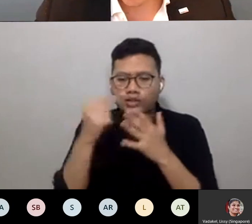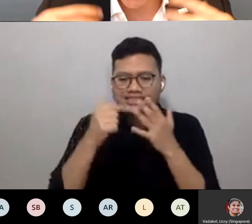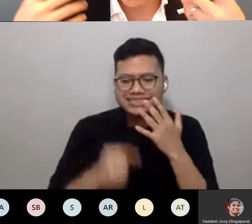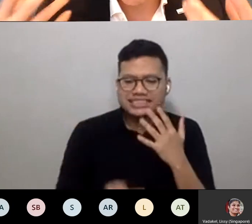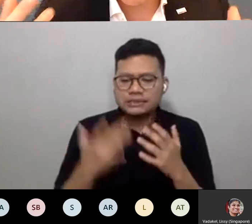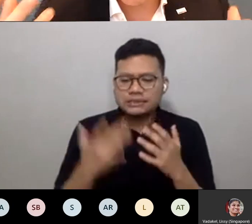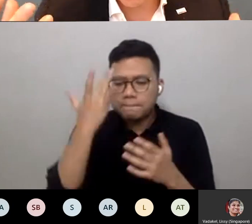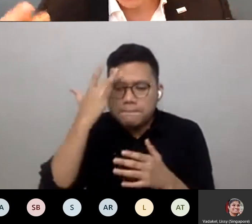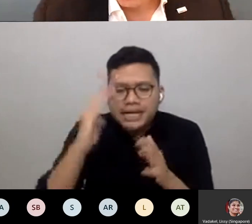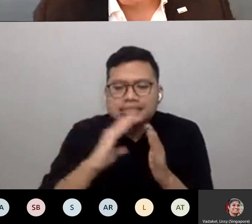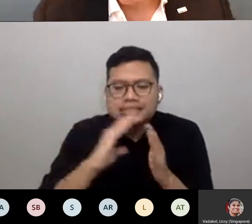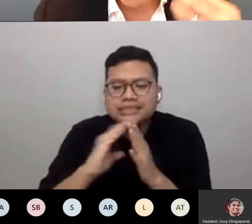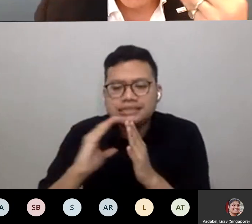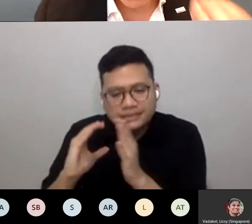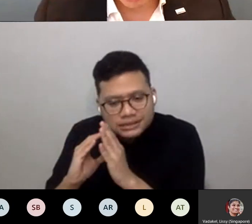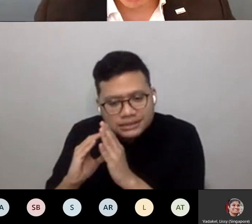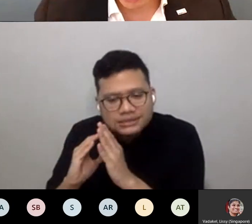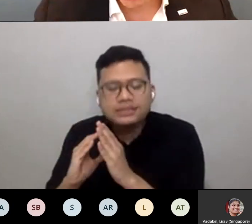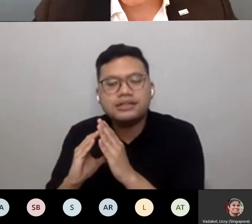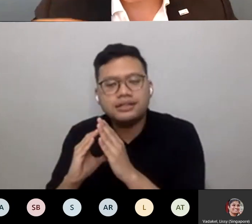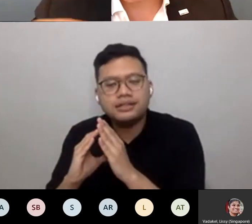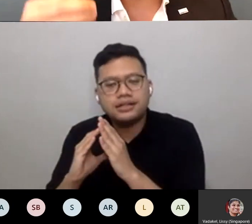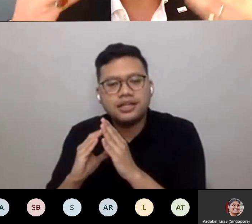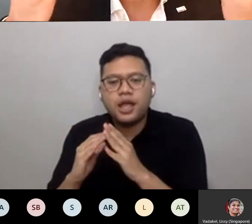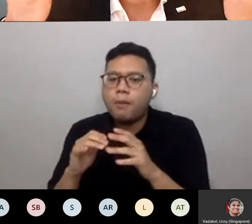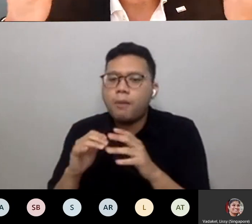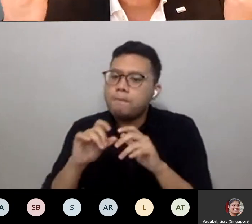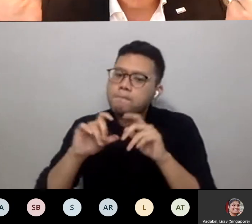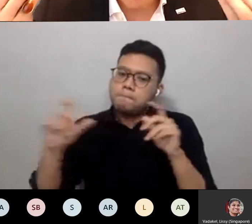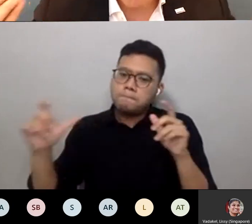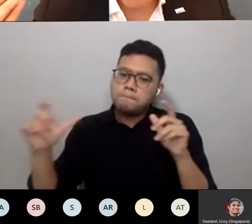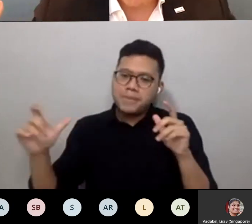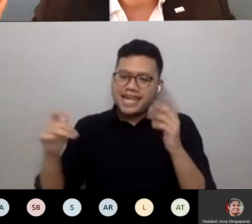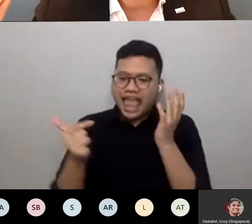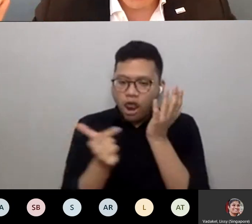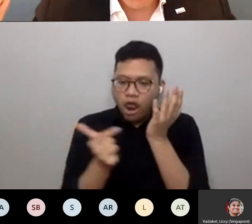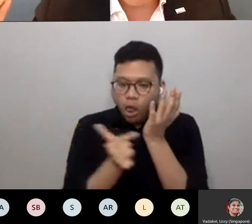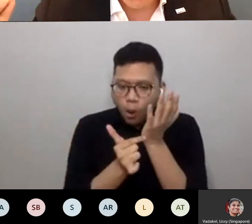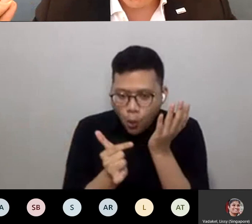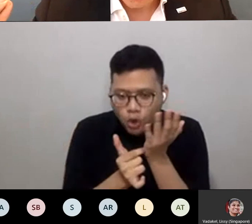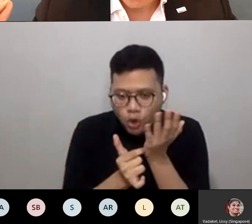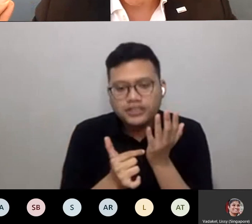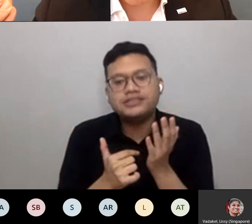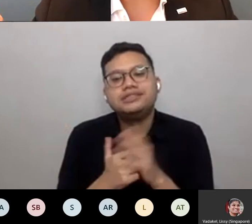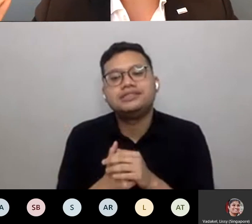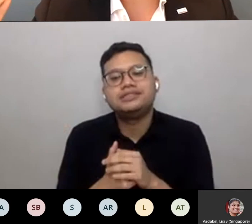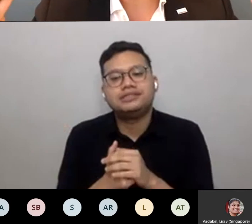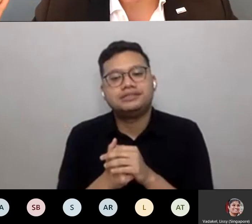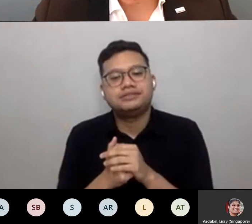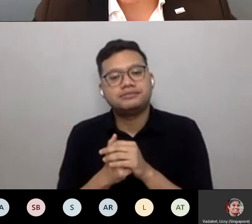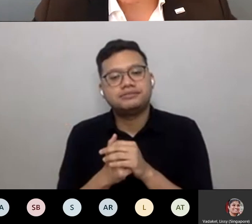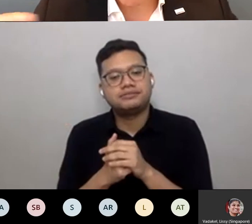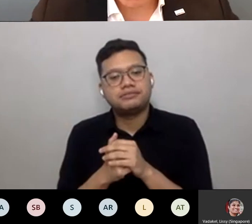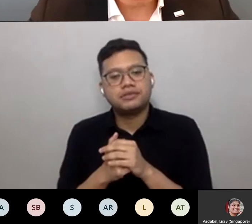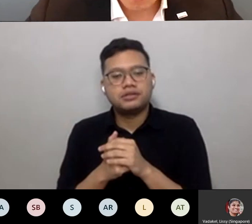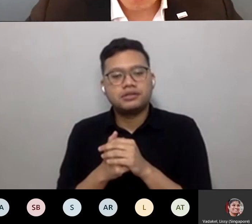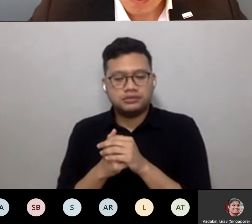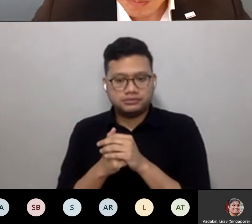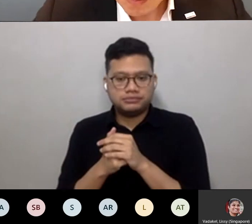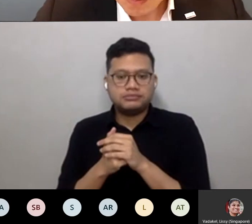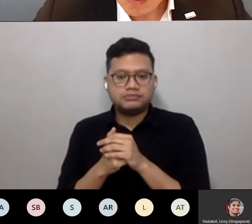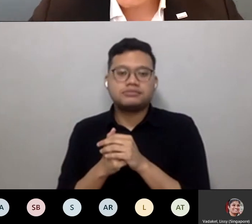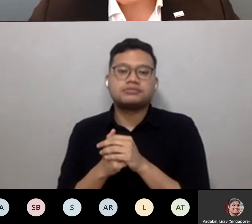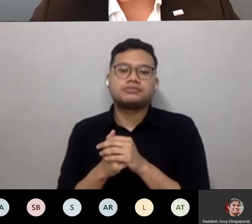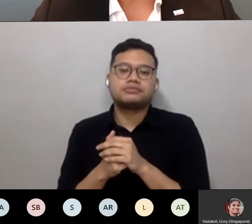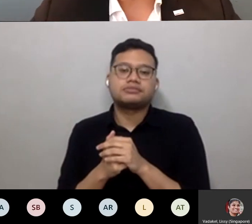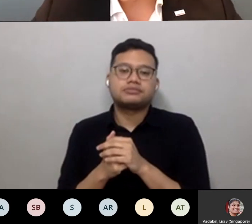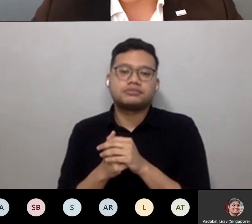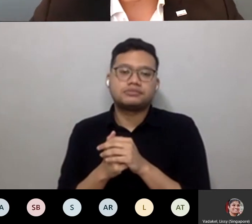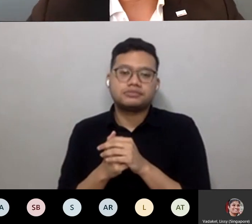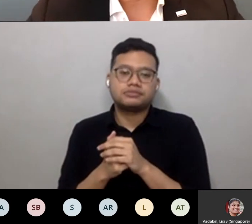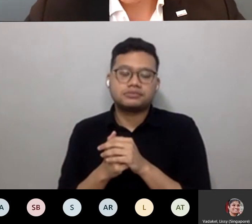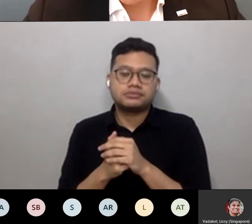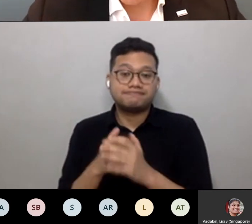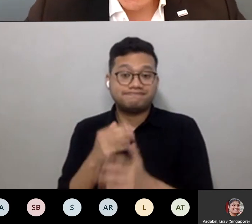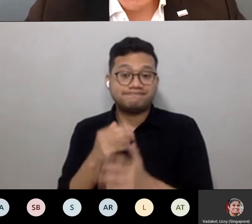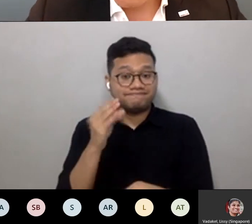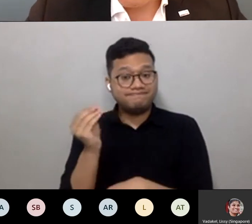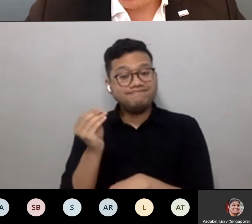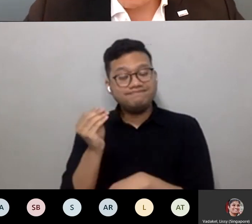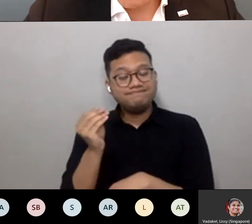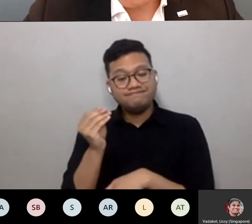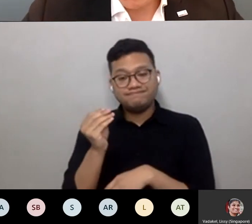and it's all about big technology, effectively fostering new economies and